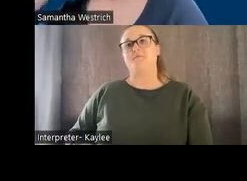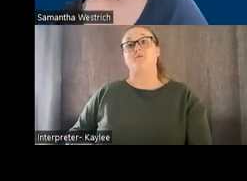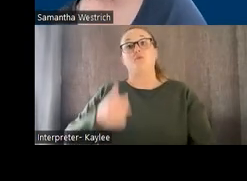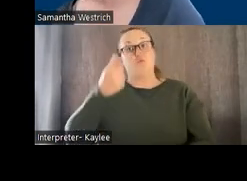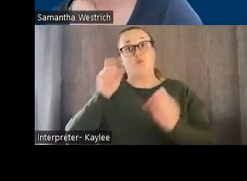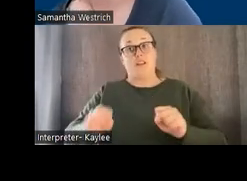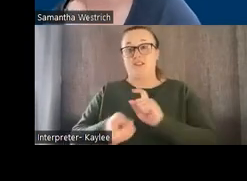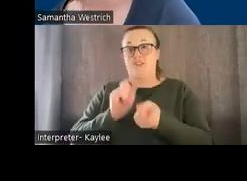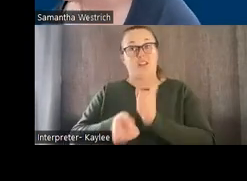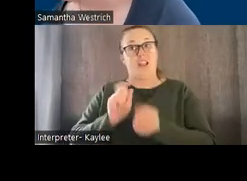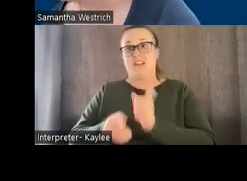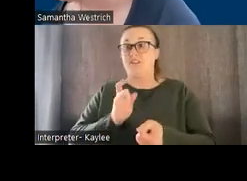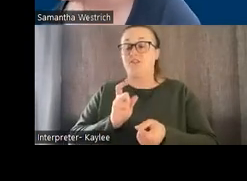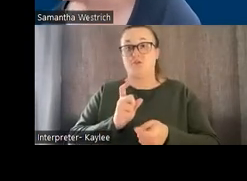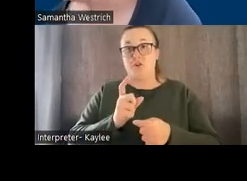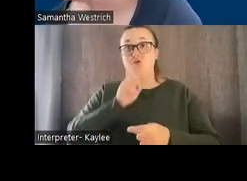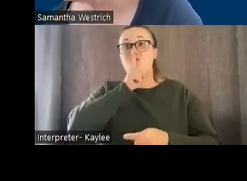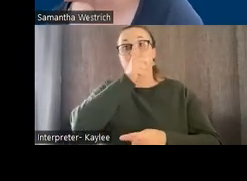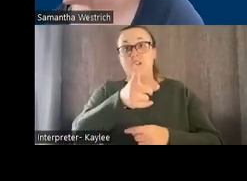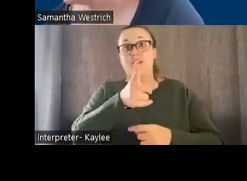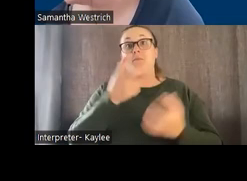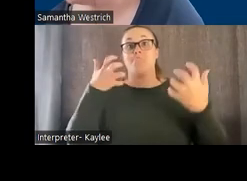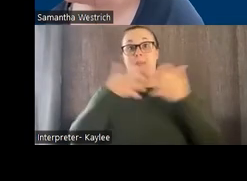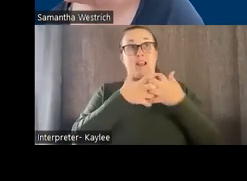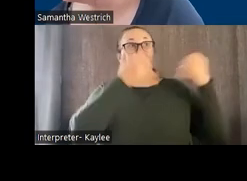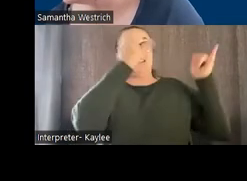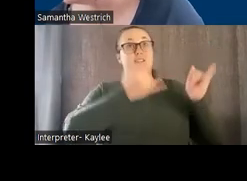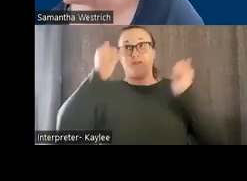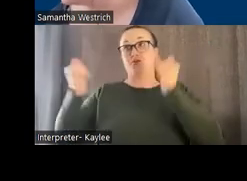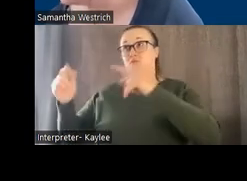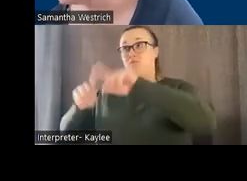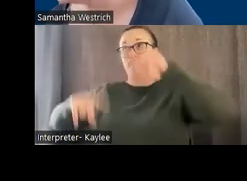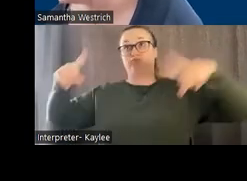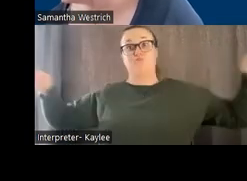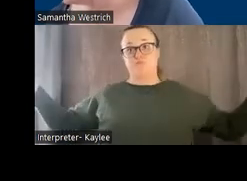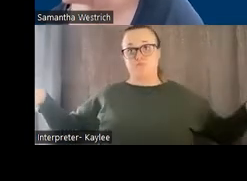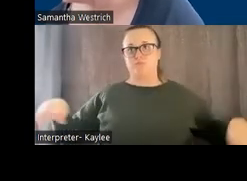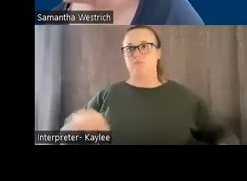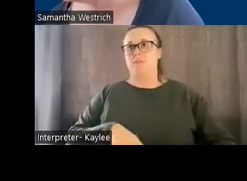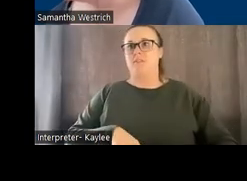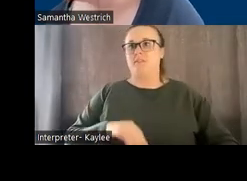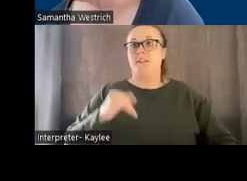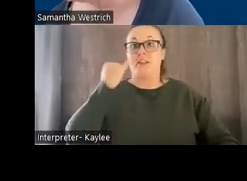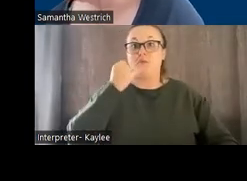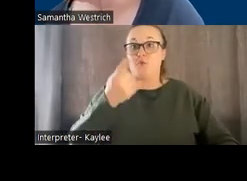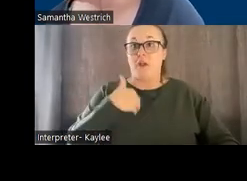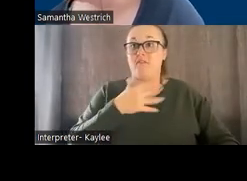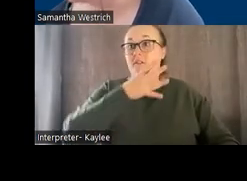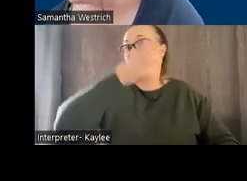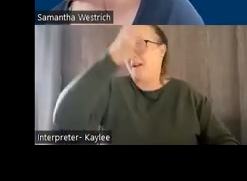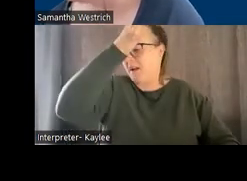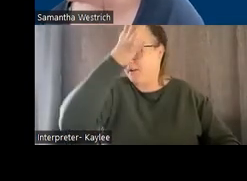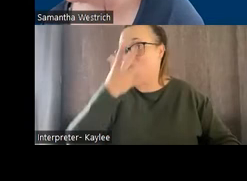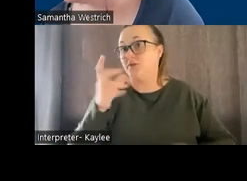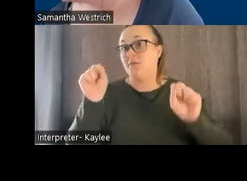the system for the person. So let's say the appearance, you could come in and you could change the